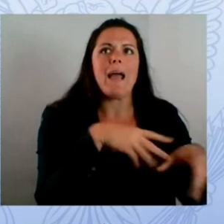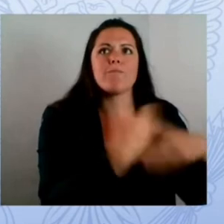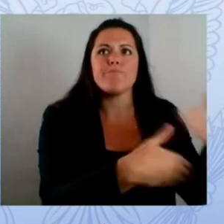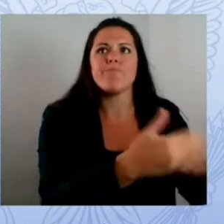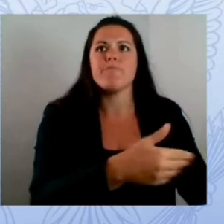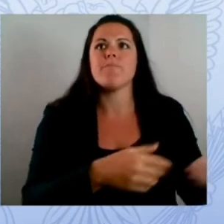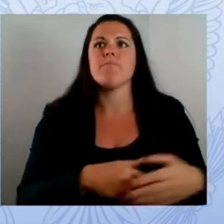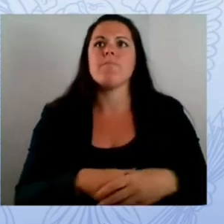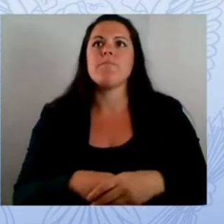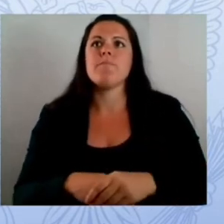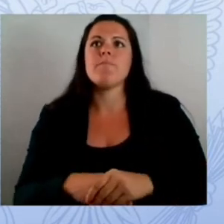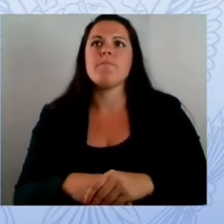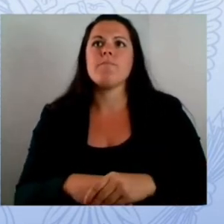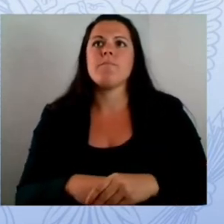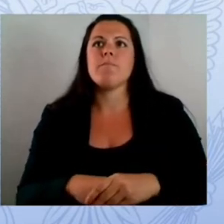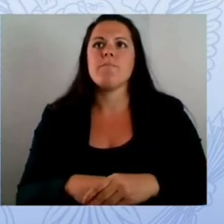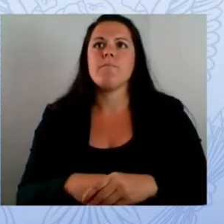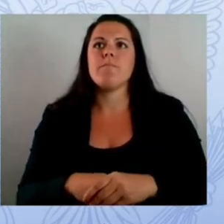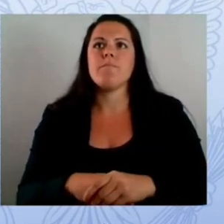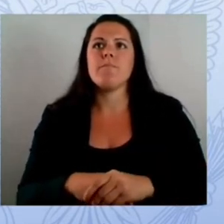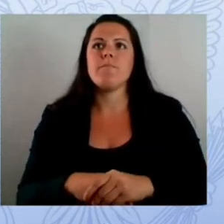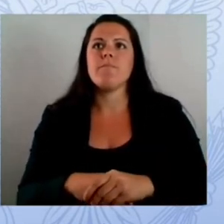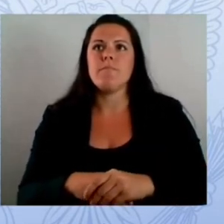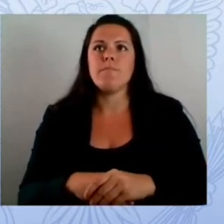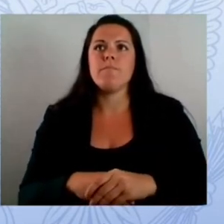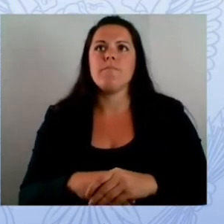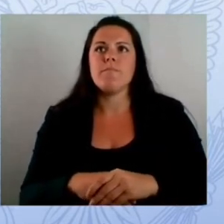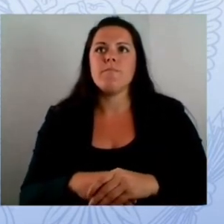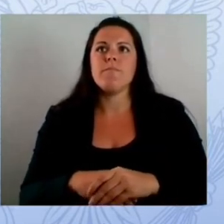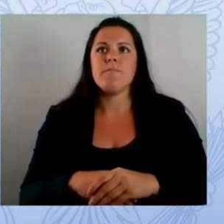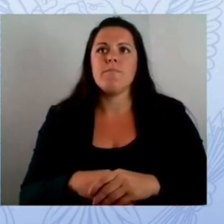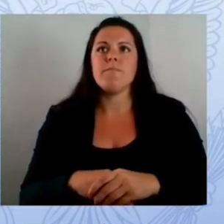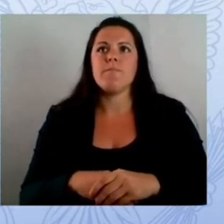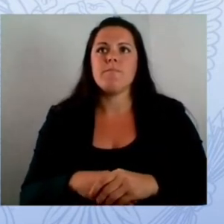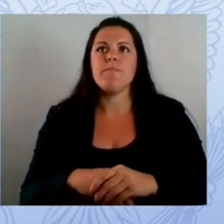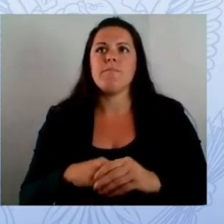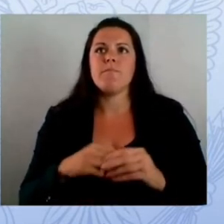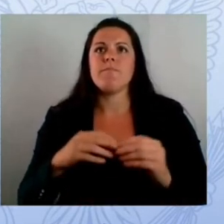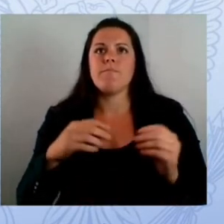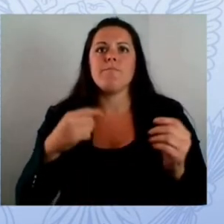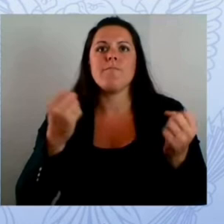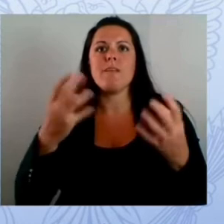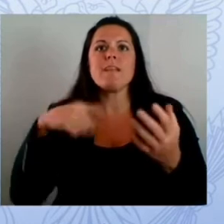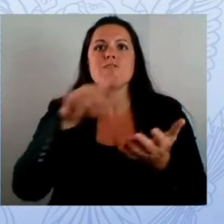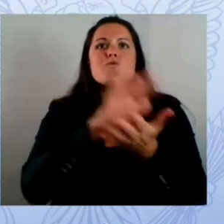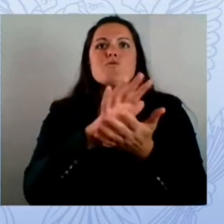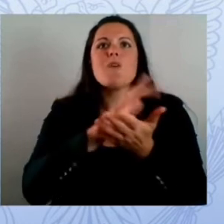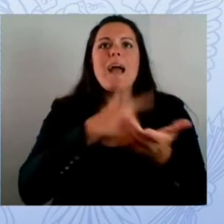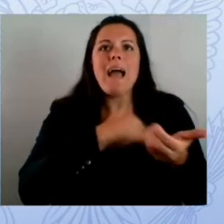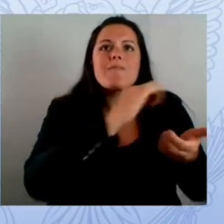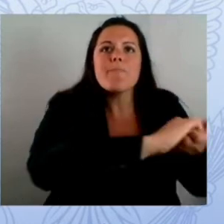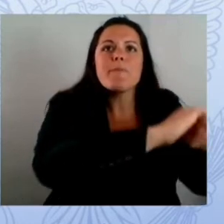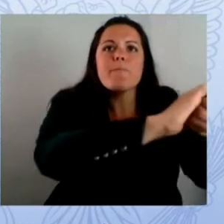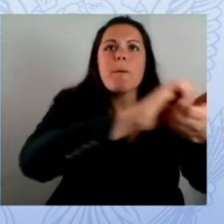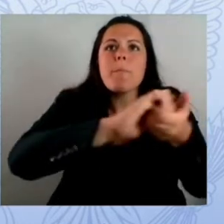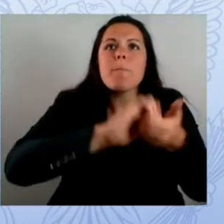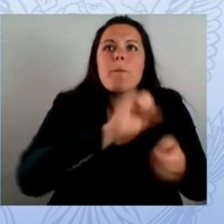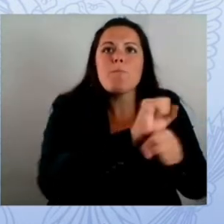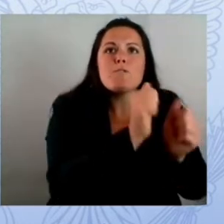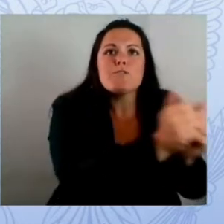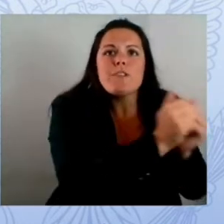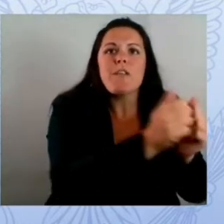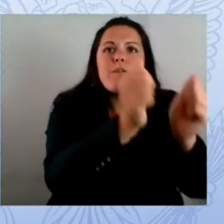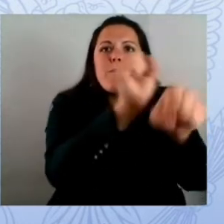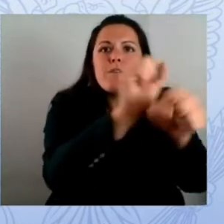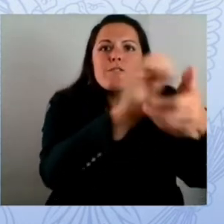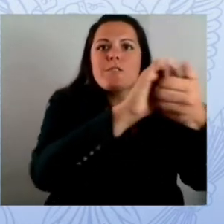and that's what we need to be doing more often so the education service agency model in partnership with msi sac and cissa has been